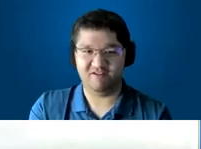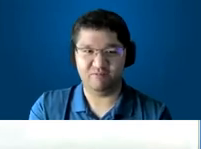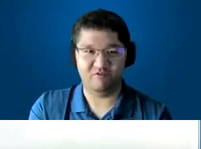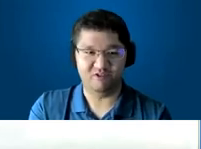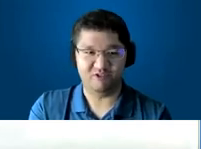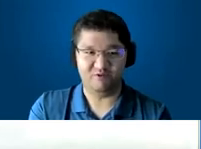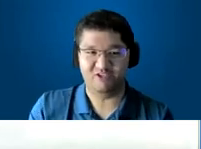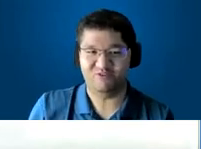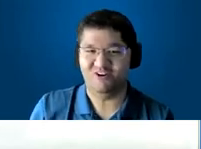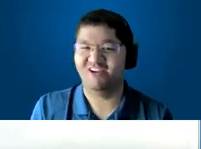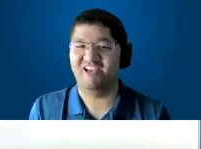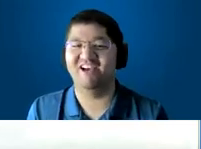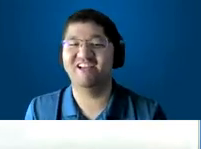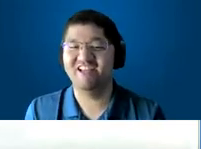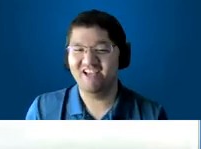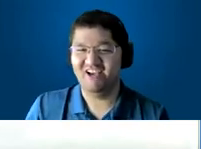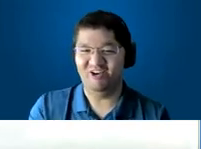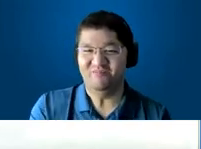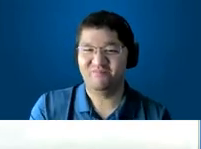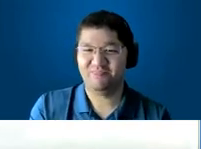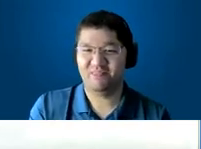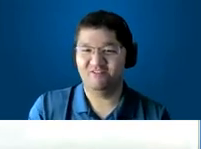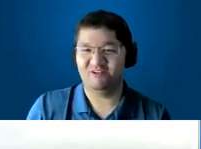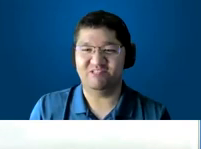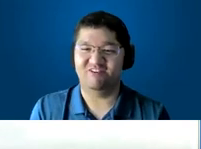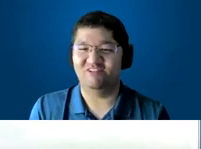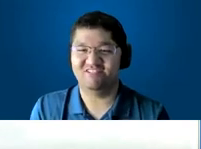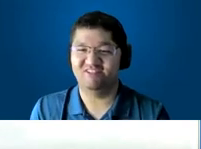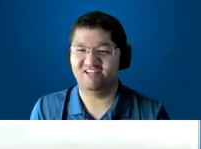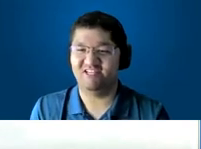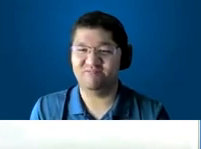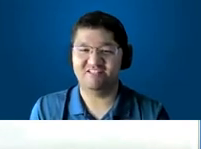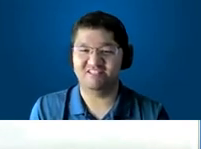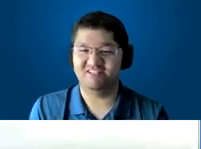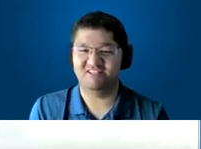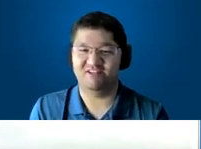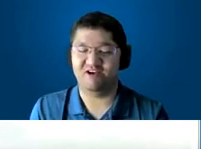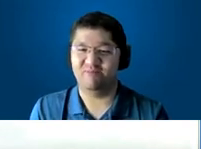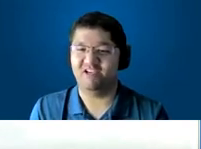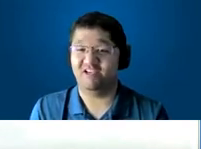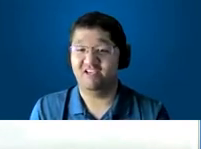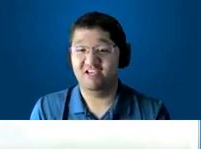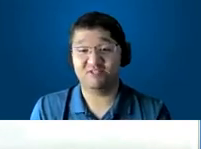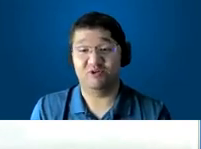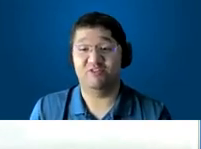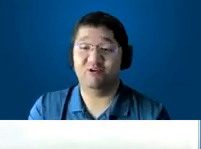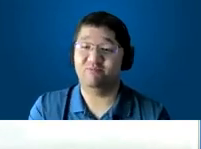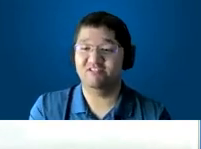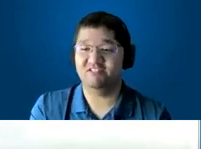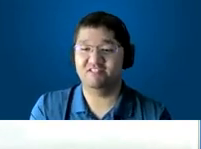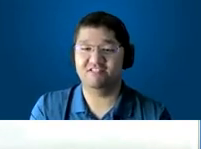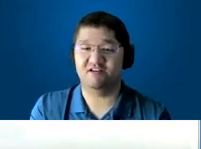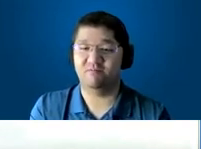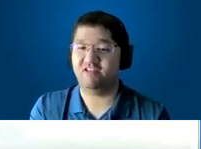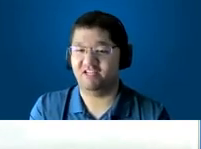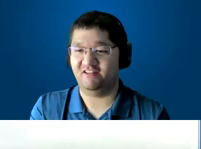have to move all the zoom things around okay um welcome to everyone's to an unexpected journey uh my story through a